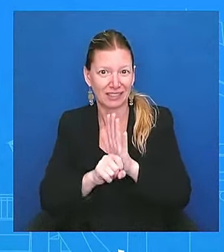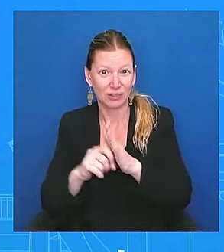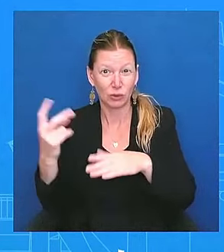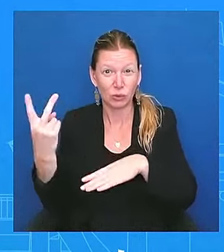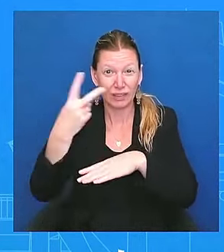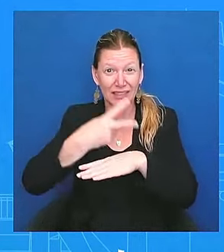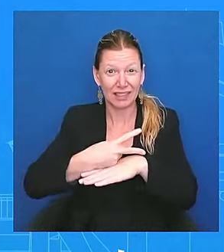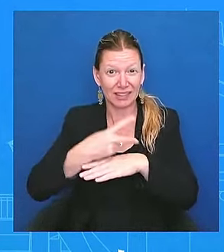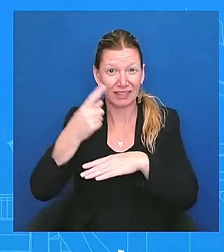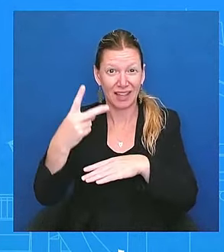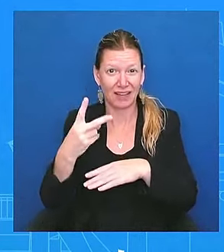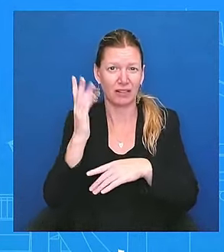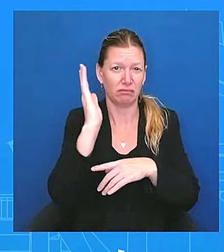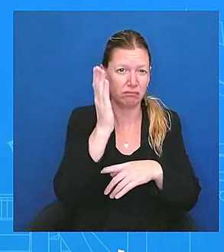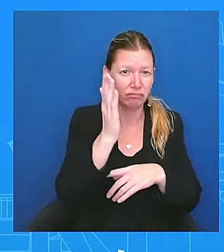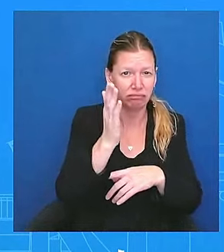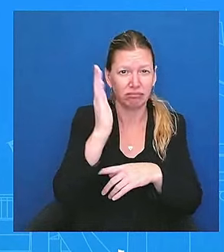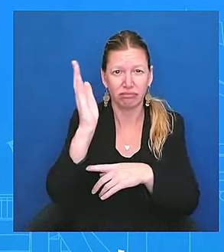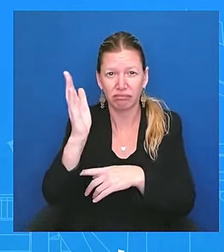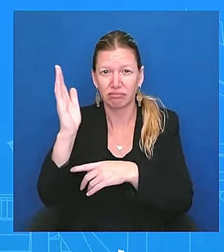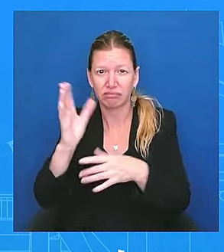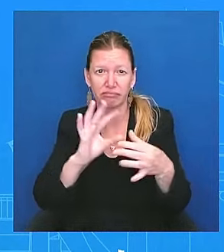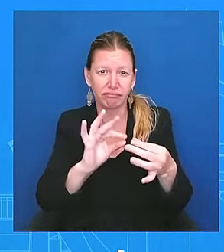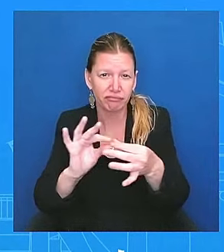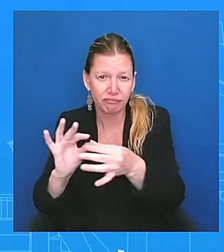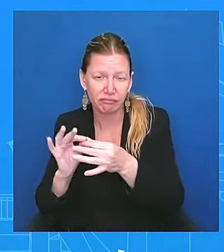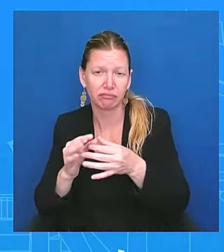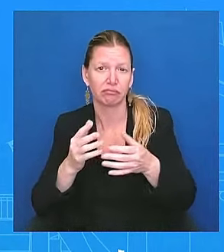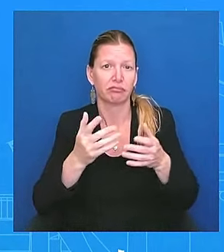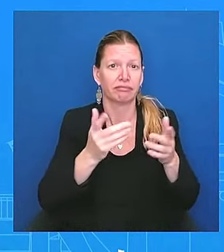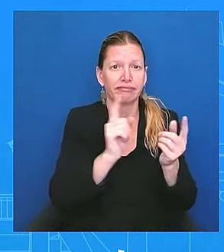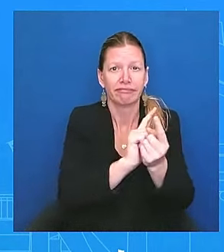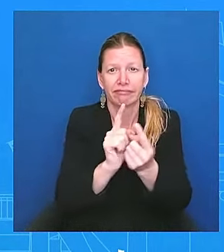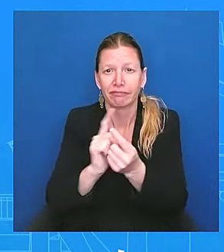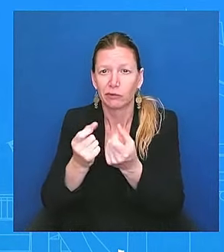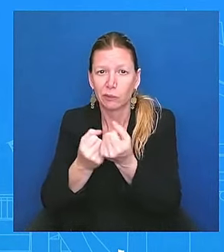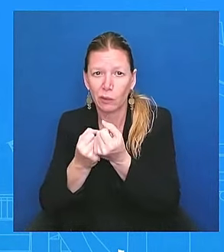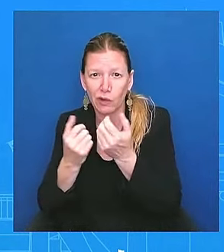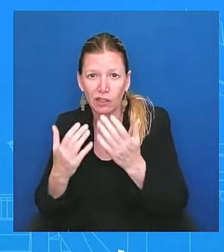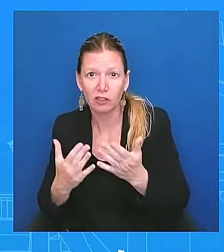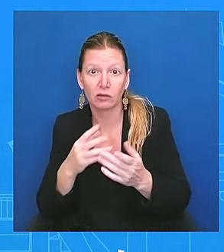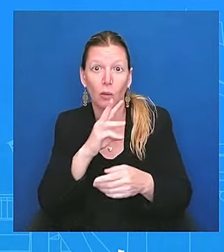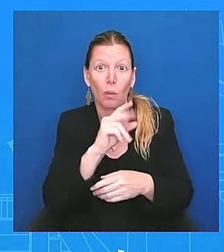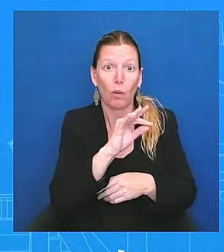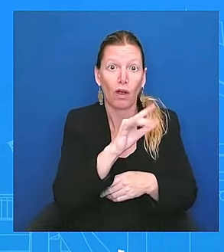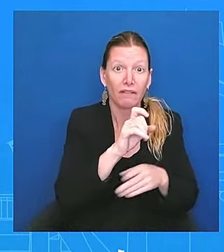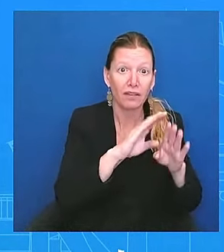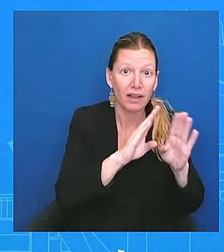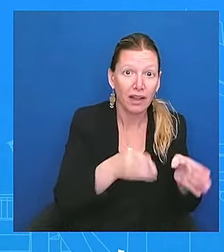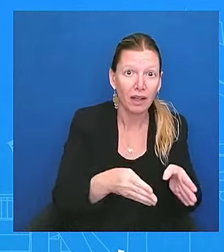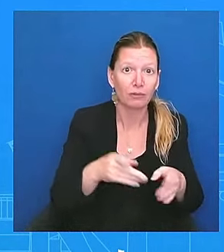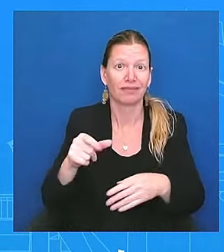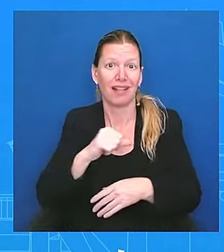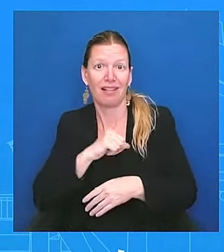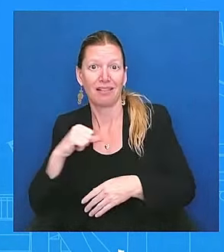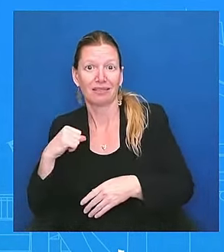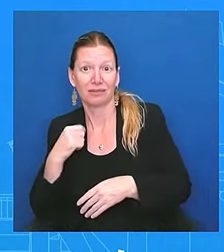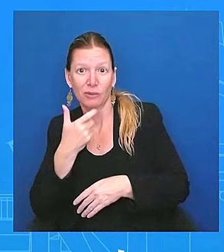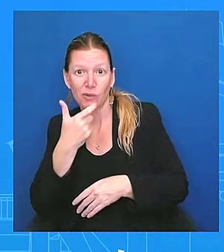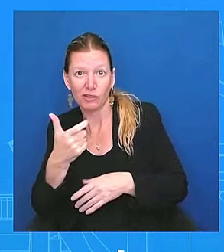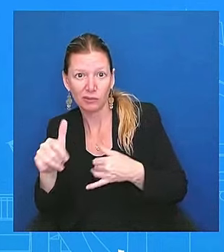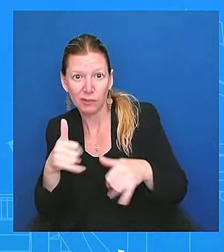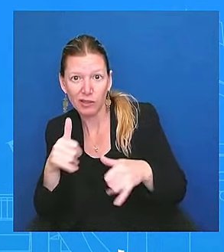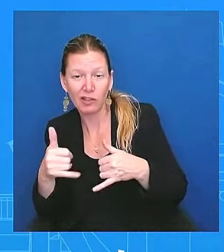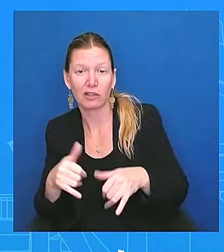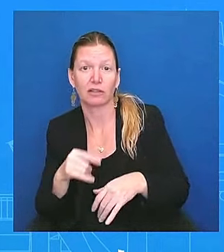in Atlanta at a watch party or North Carolina, where there were hundreds of supporters there and, um, in Raleigh. And so he was busy, um, dealing